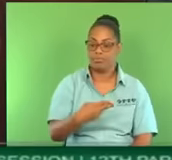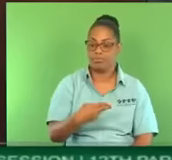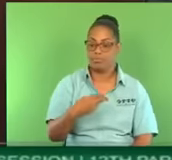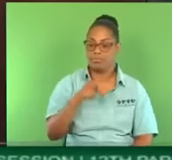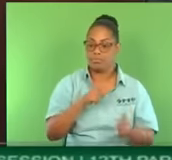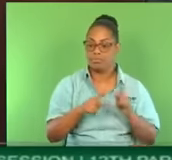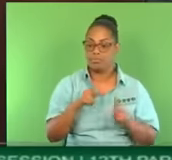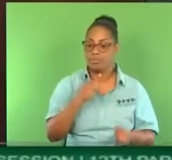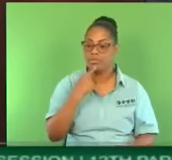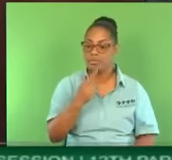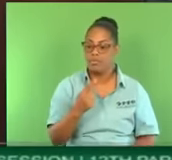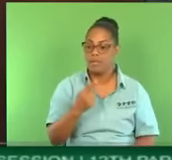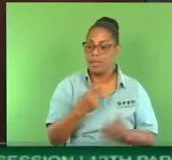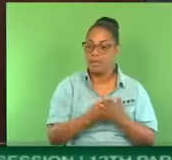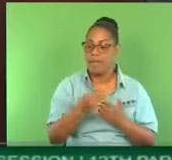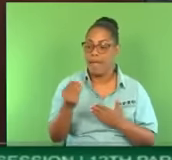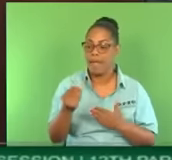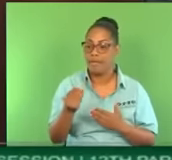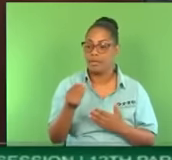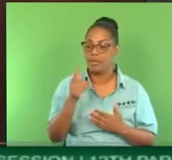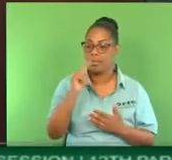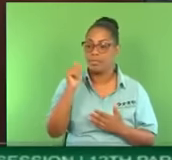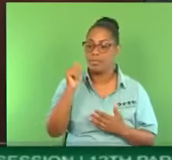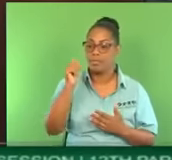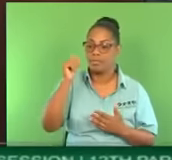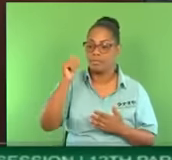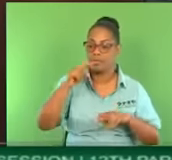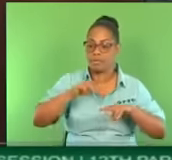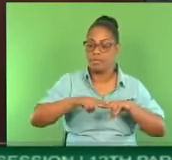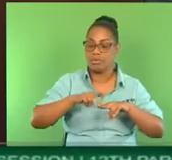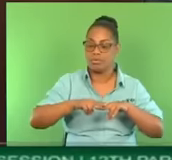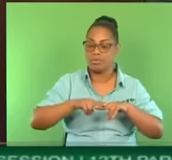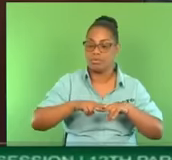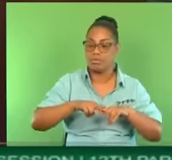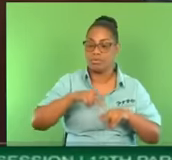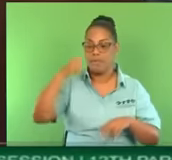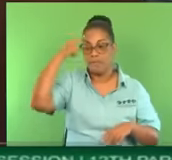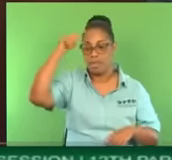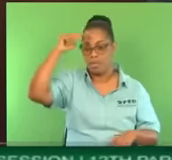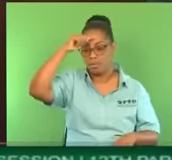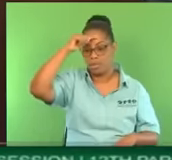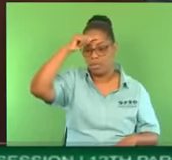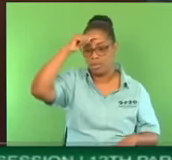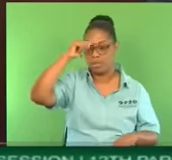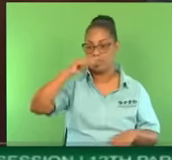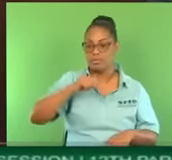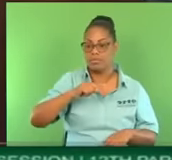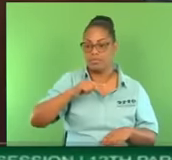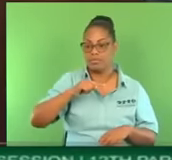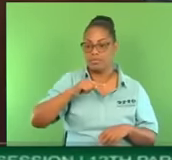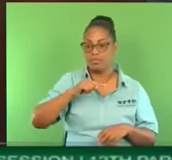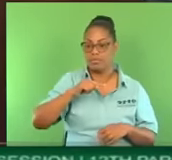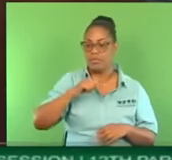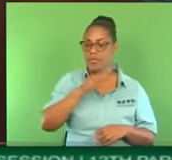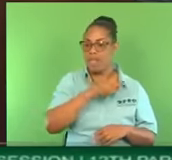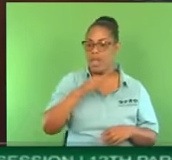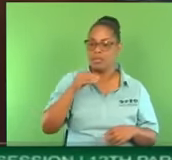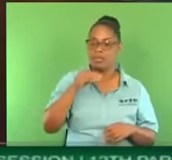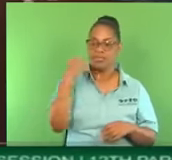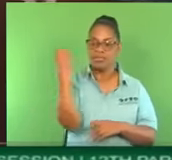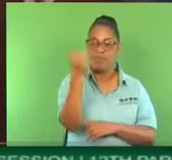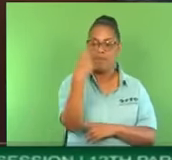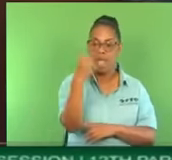buy toilet seats to go in the ward to put for male toilet, female toilet, and so on. They go with, is it called Lascaux fans? They go with